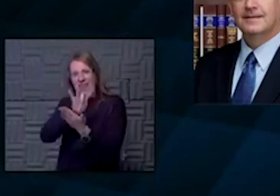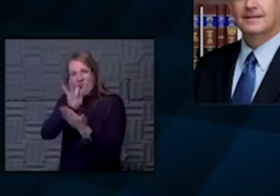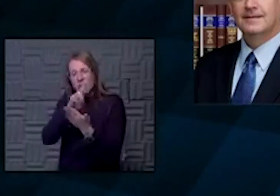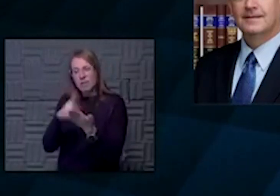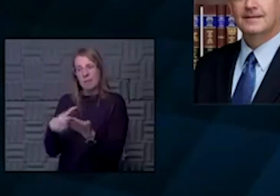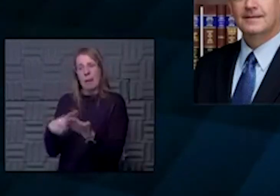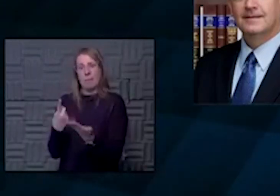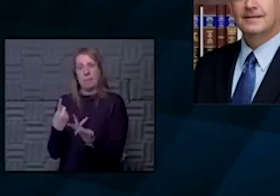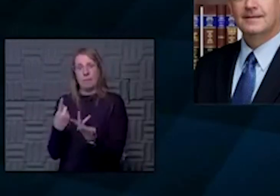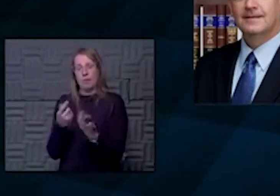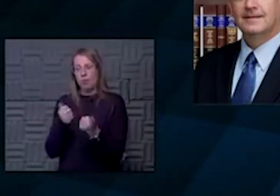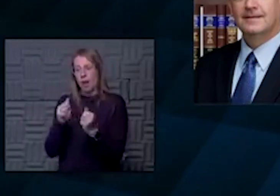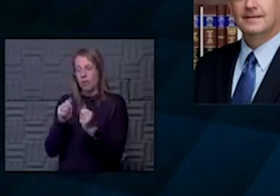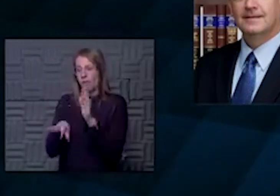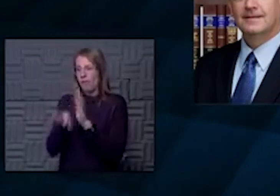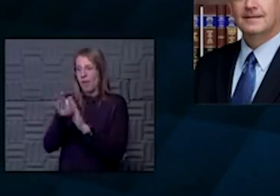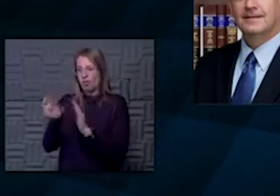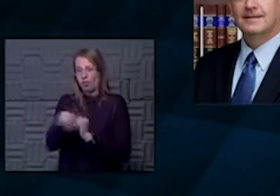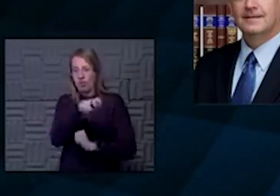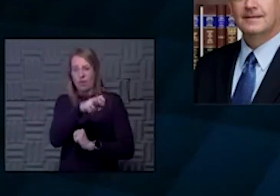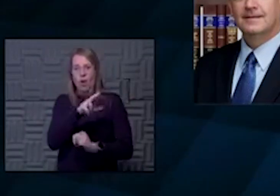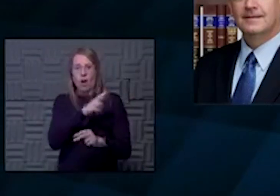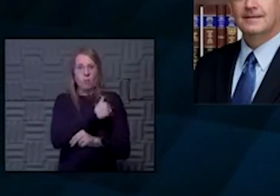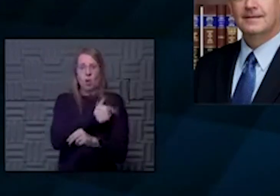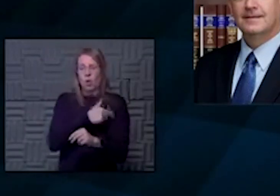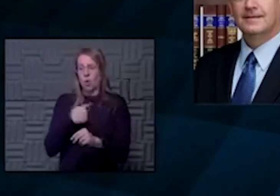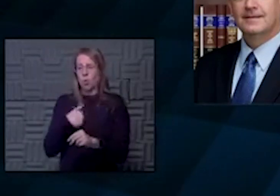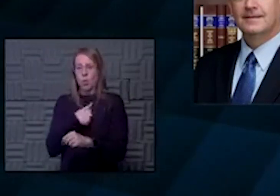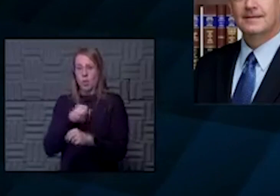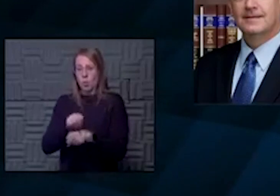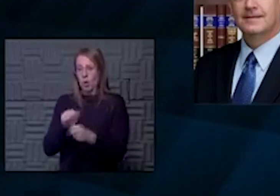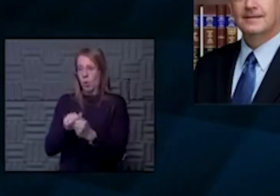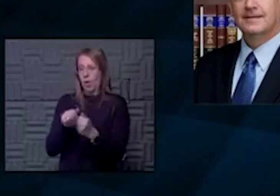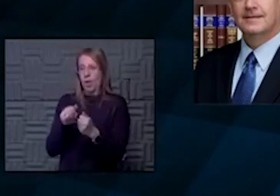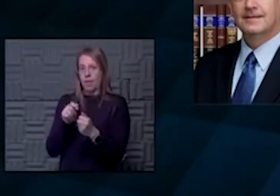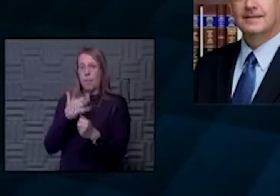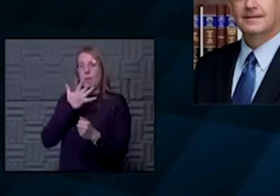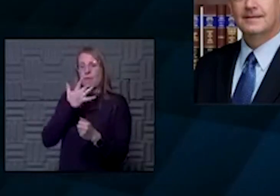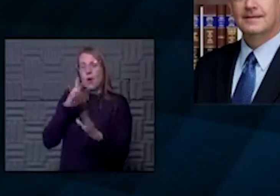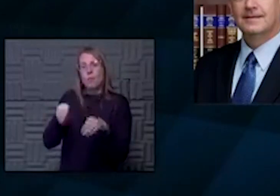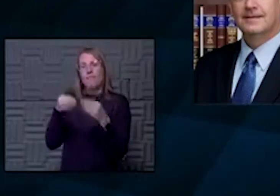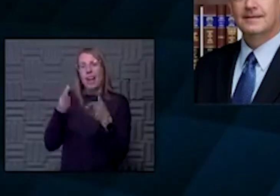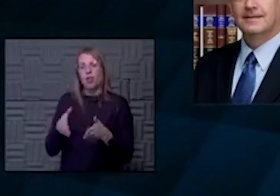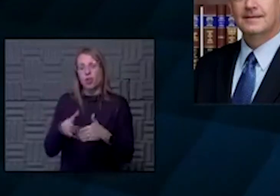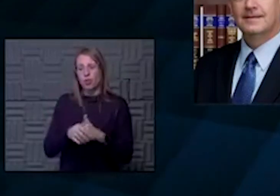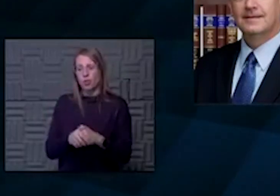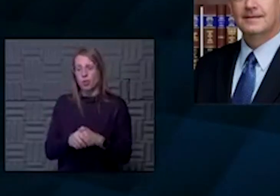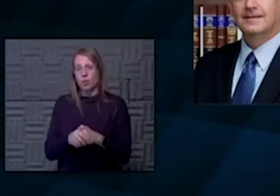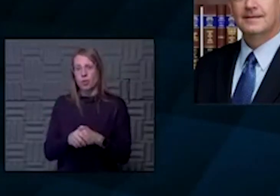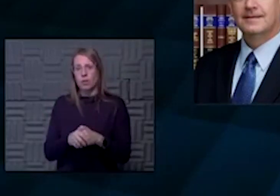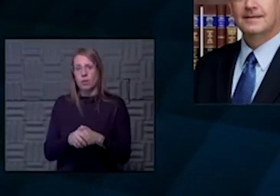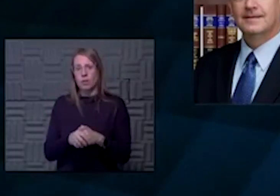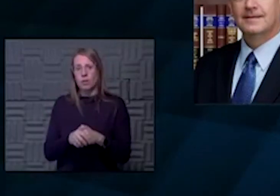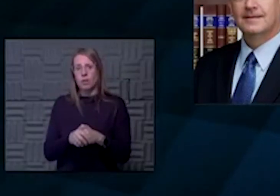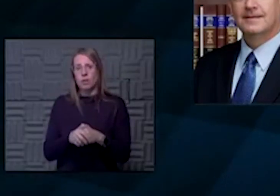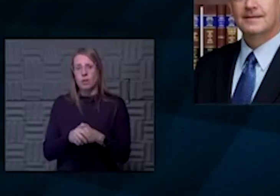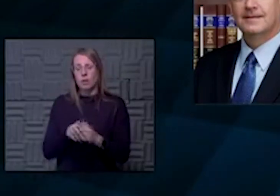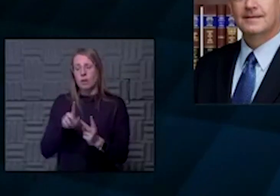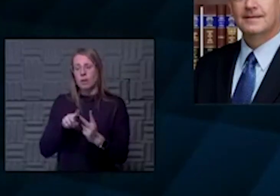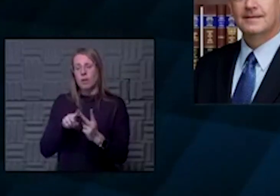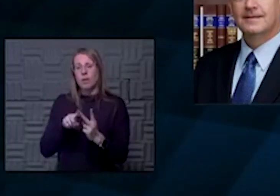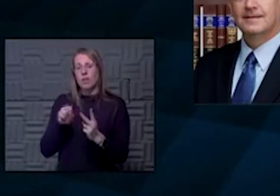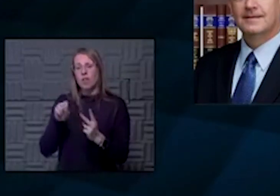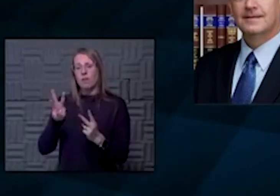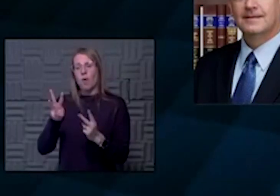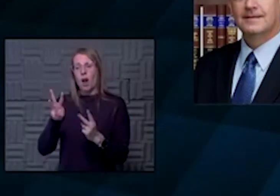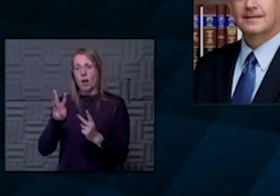just trying to find a transfer. And so we were able to work with our preferred provider, LifeSave, and the software program